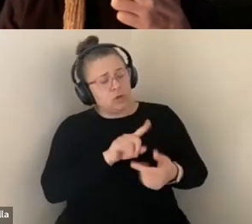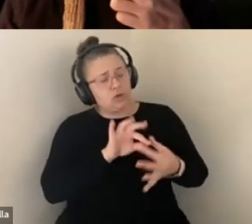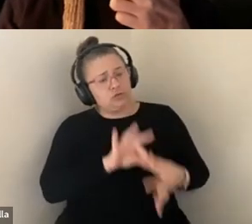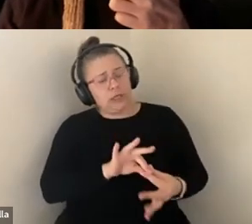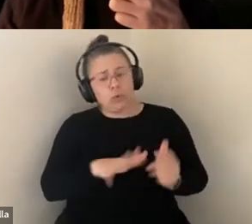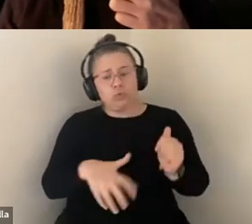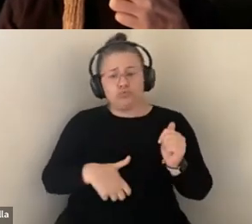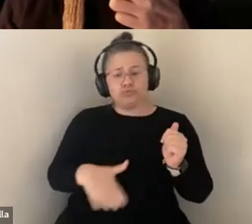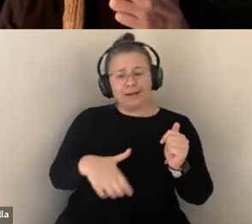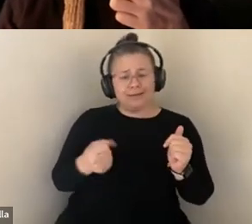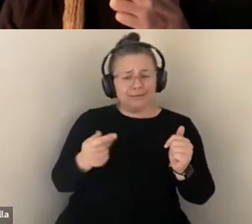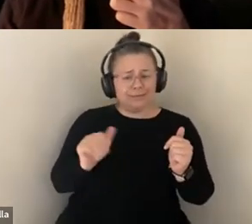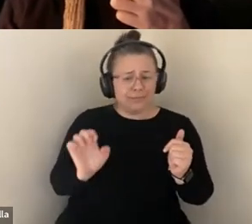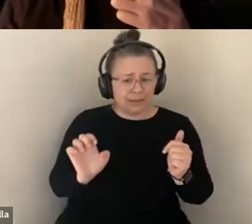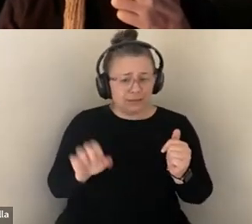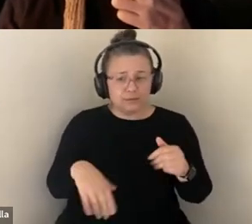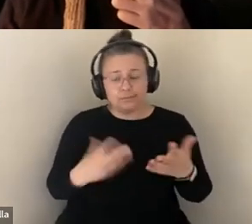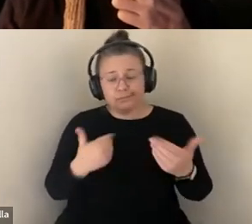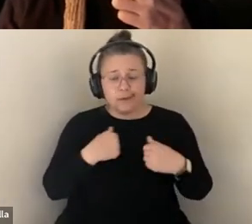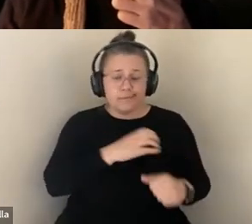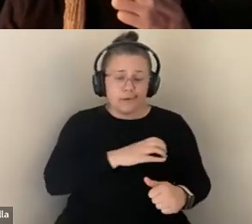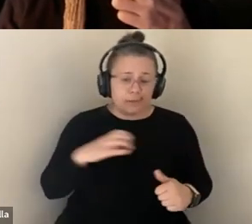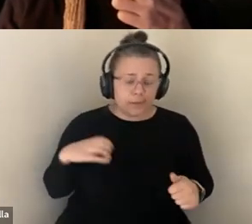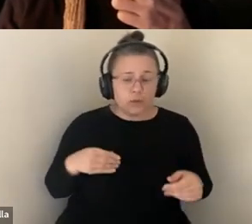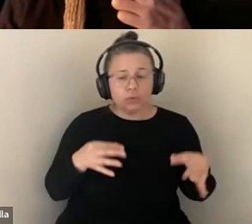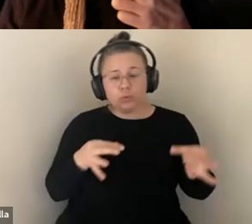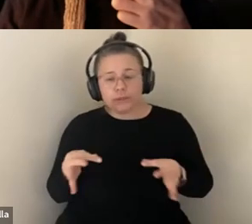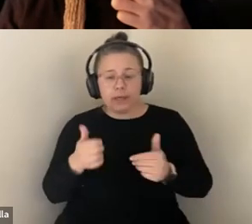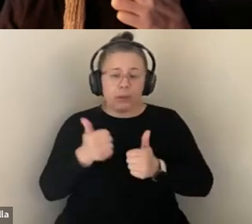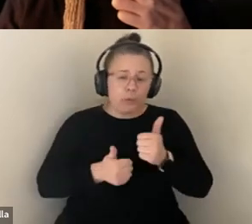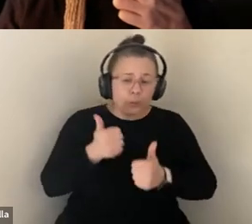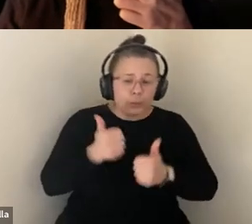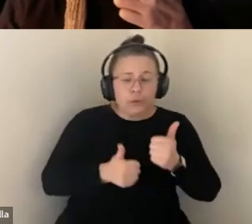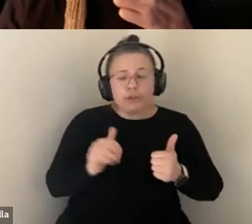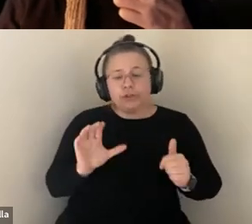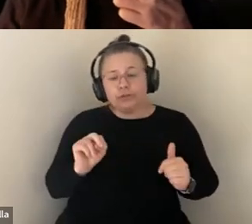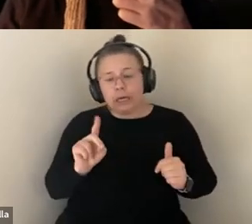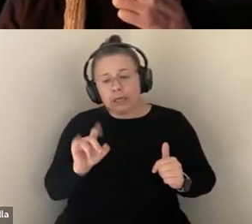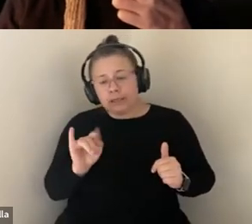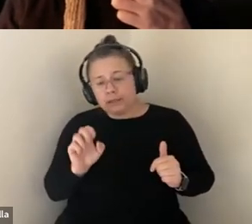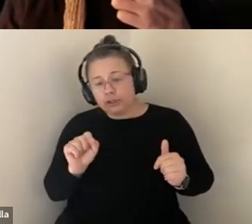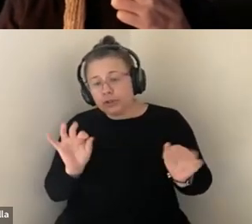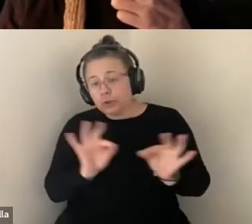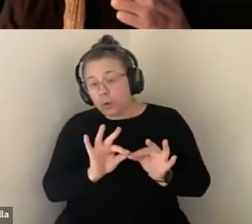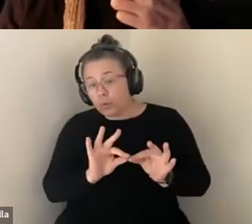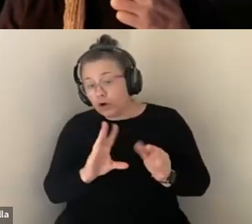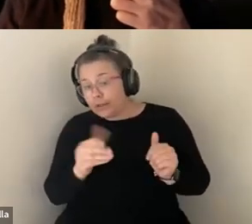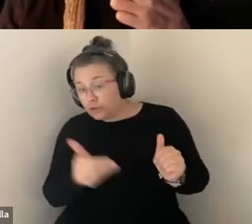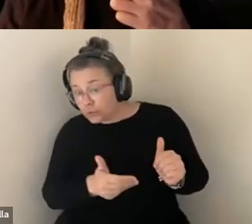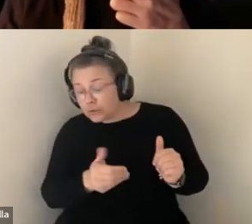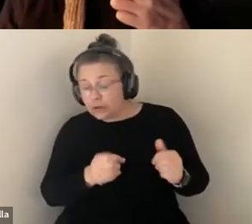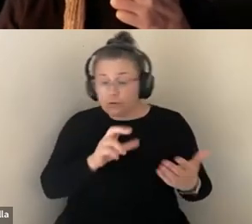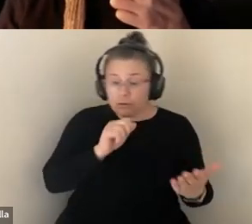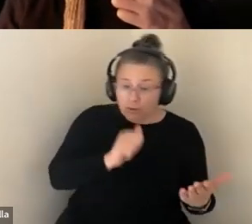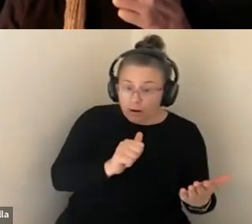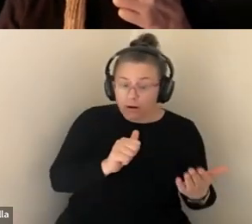YOU KNOW, WHETHER WE HAVE SORT OF COMMITIES THAT DECIDE WHICH CONDITIONS ARE SORT OF WORTH INTRODUCING IN THAT SPACE. SO I THINK THAT'S ONE OF THE REASONS THAT WE'RE KIND OF ALL